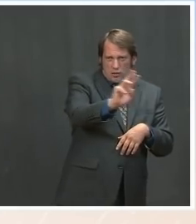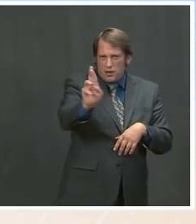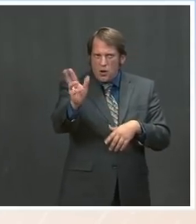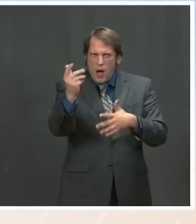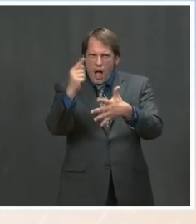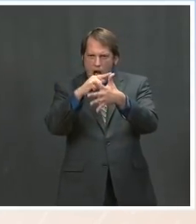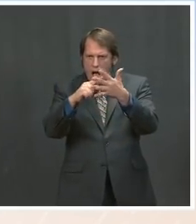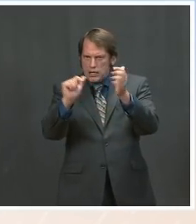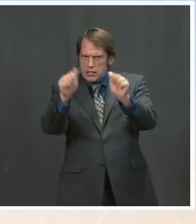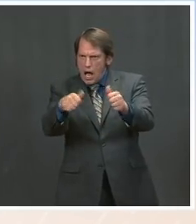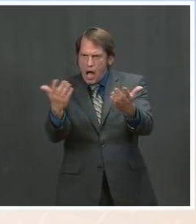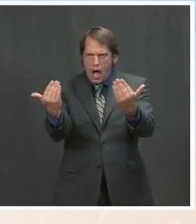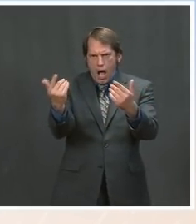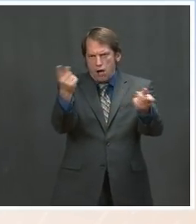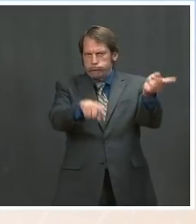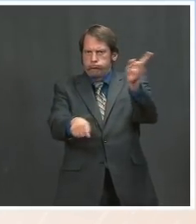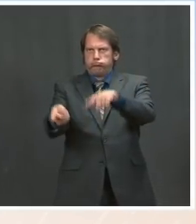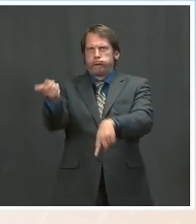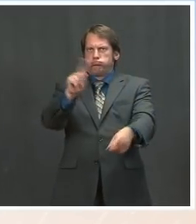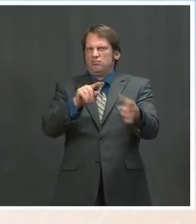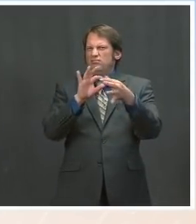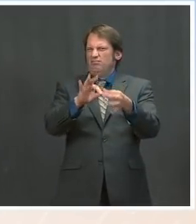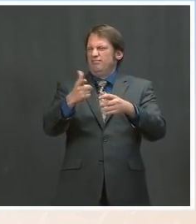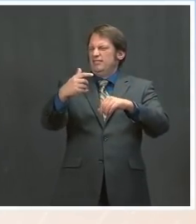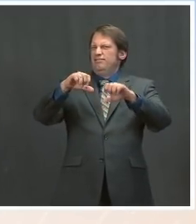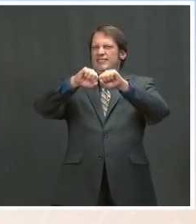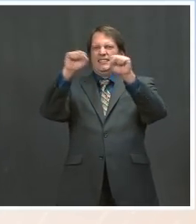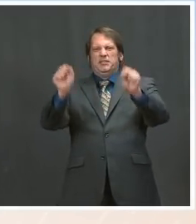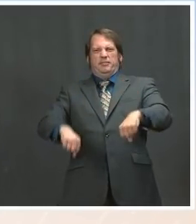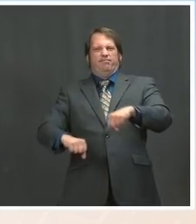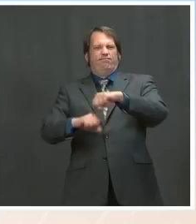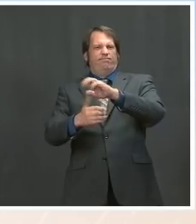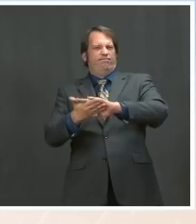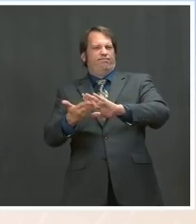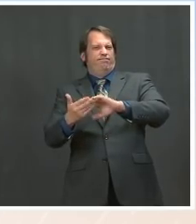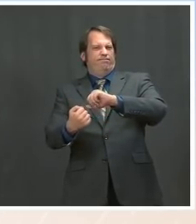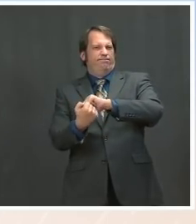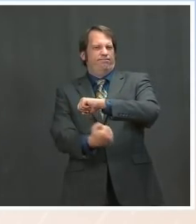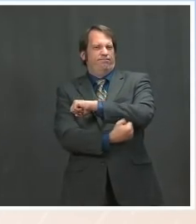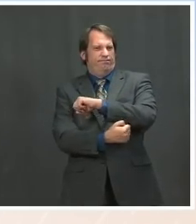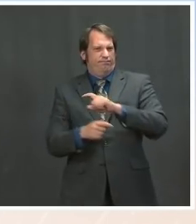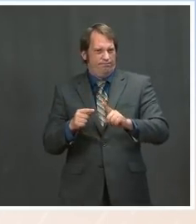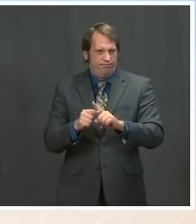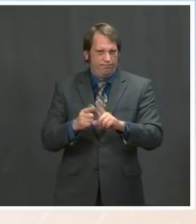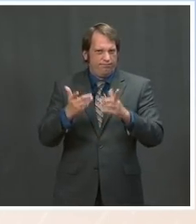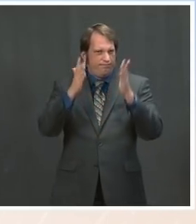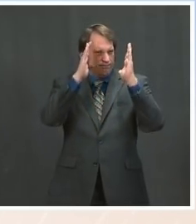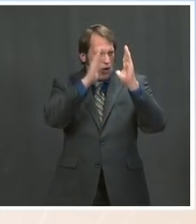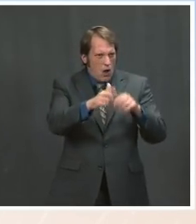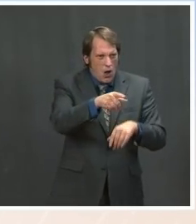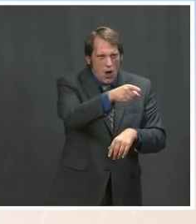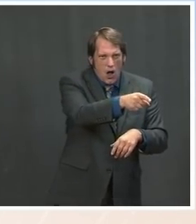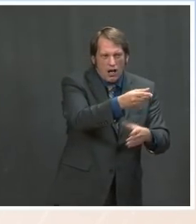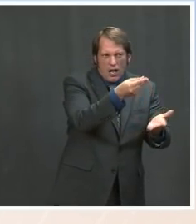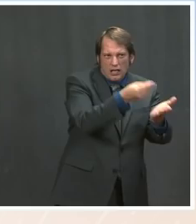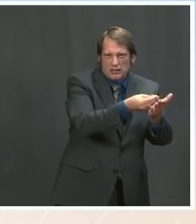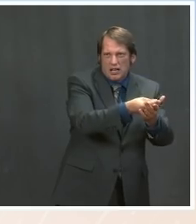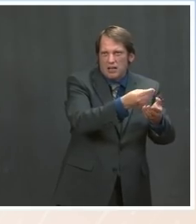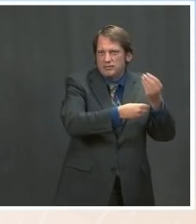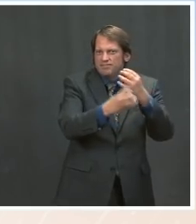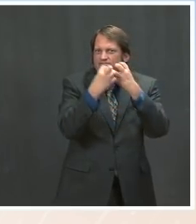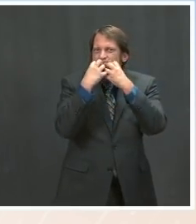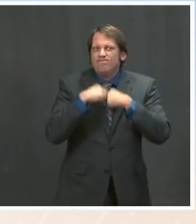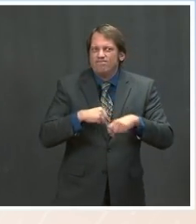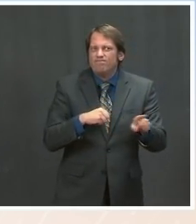to the carrot economy? That if you could do it in the near term, as President, as Senator Coons suggested, that, you know, that be the way to go? Ms. Well,